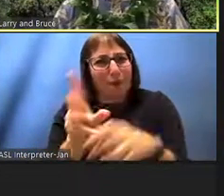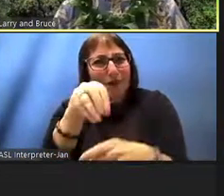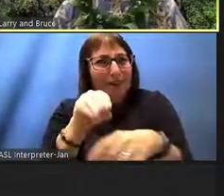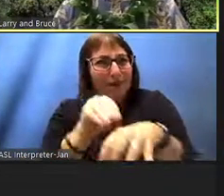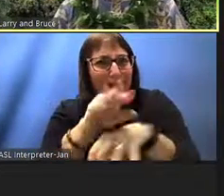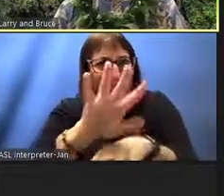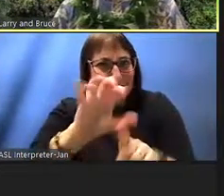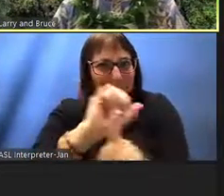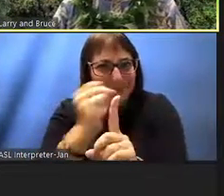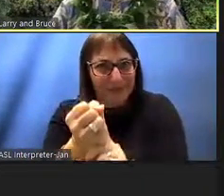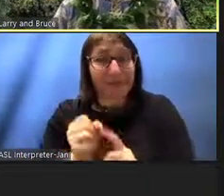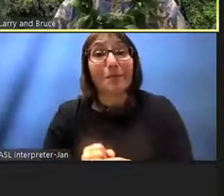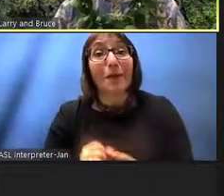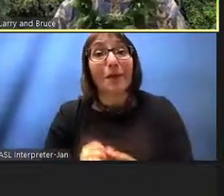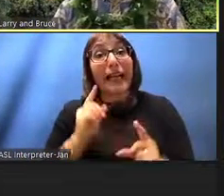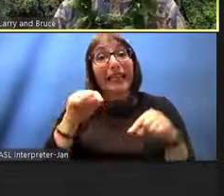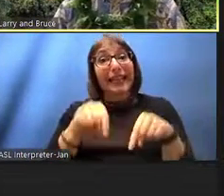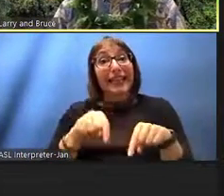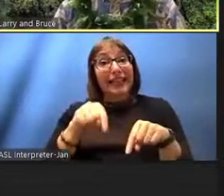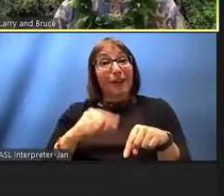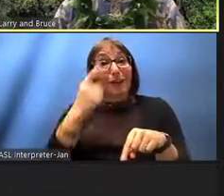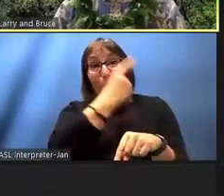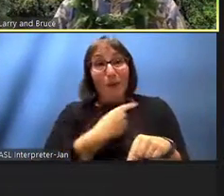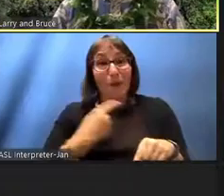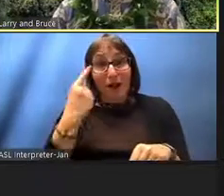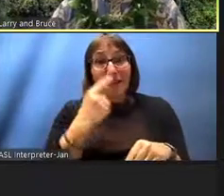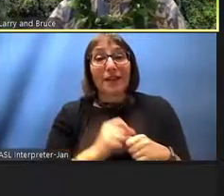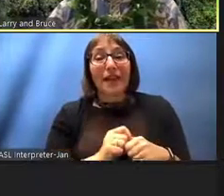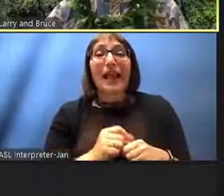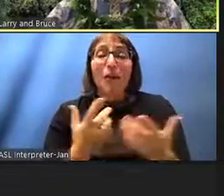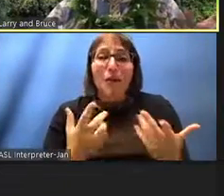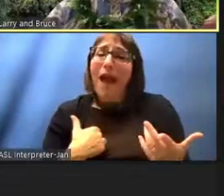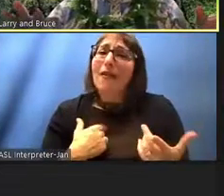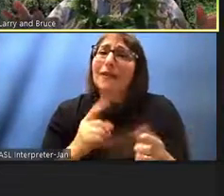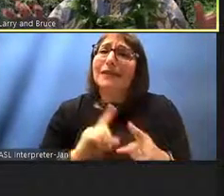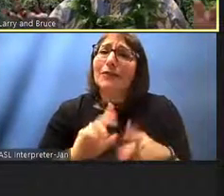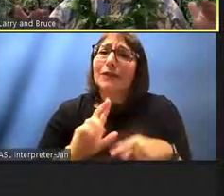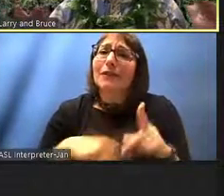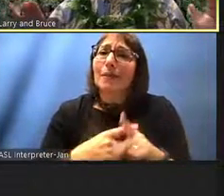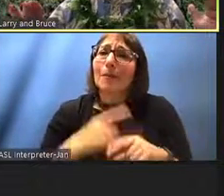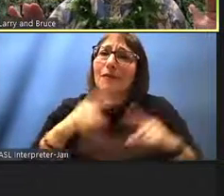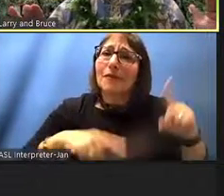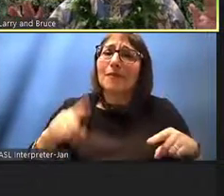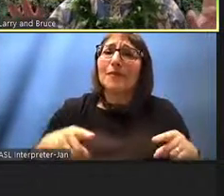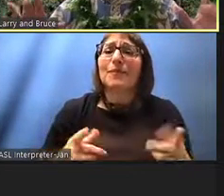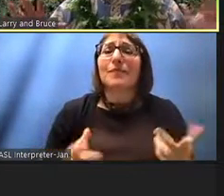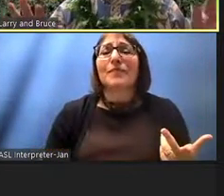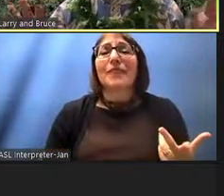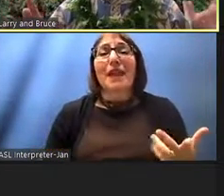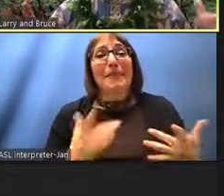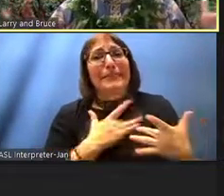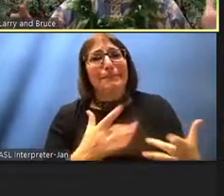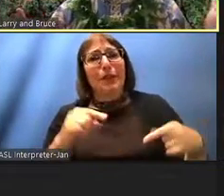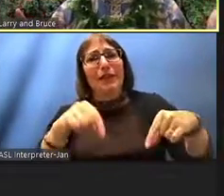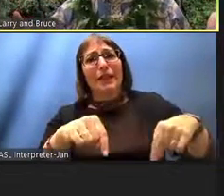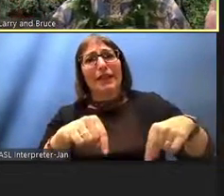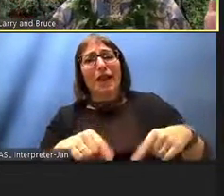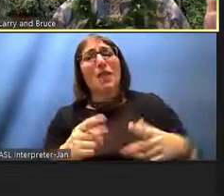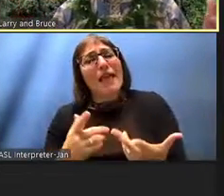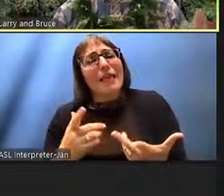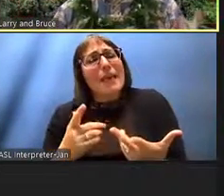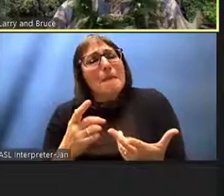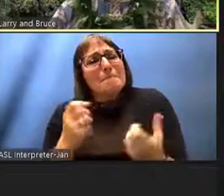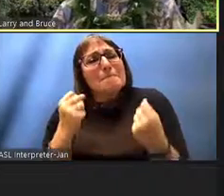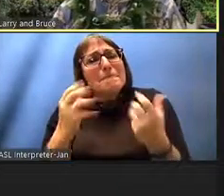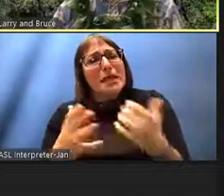say for hawaii there may be some typical variables uh typical meaning not all countries but many countries share the same